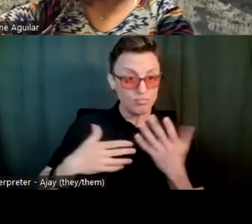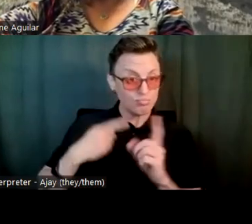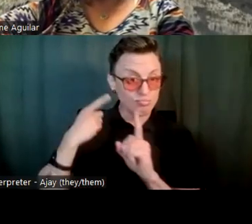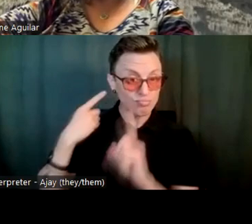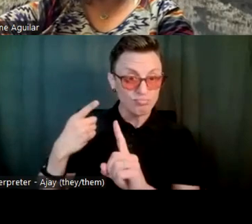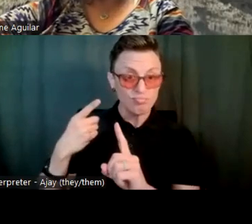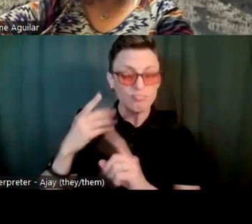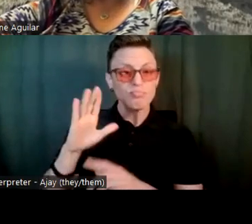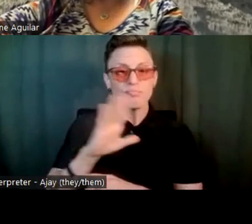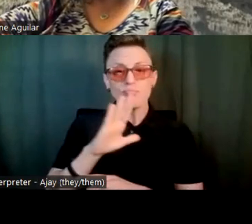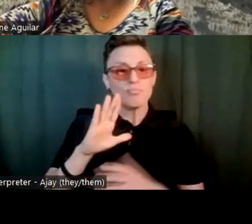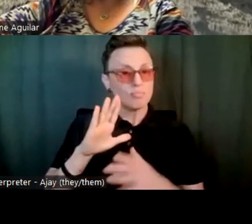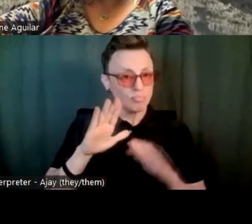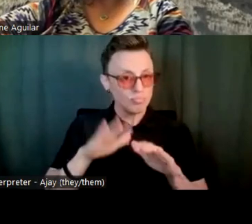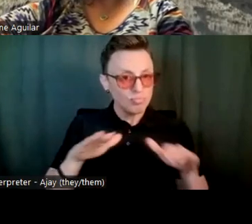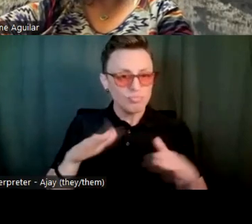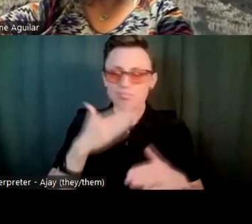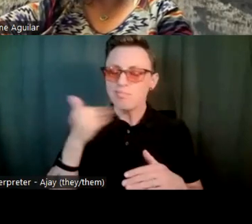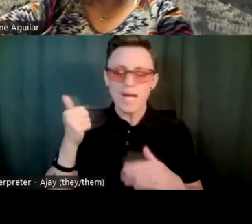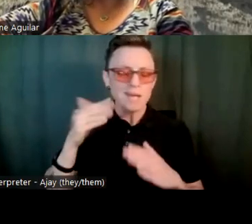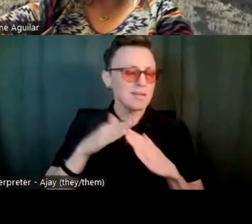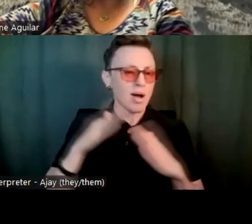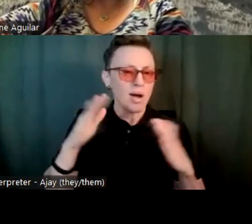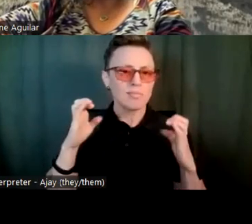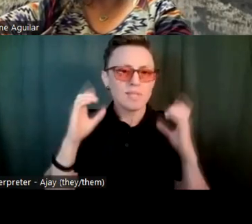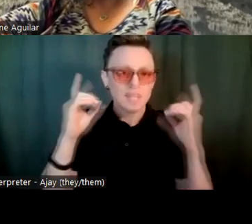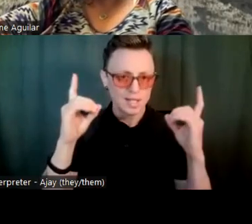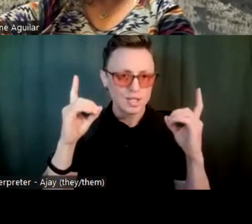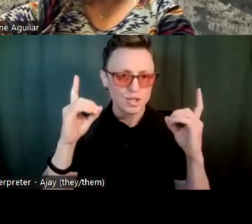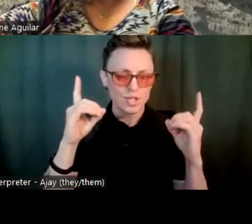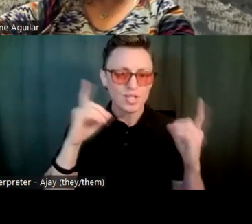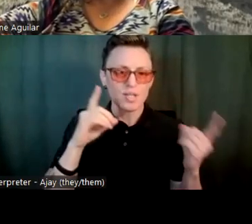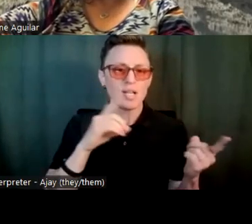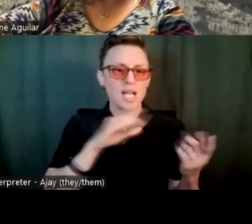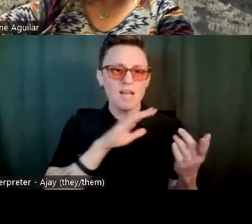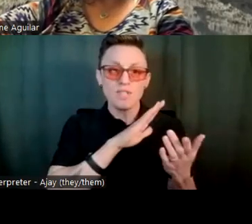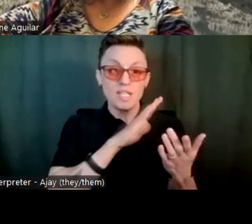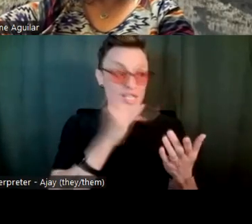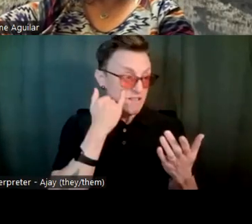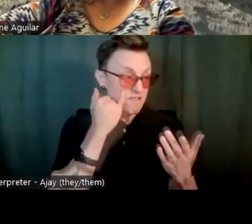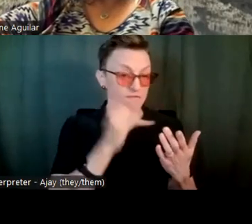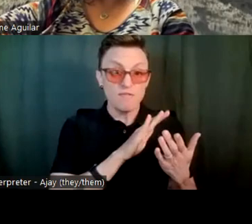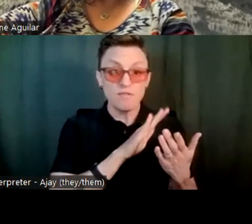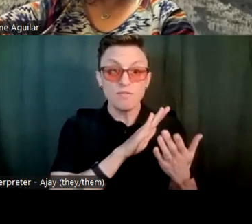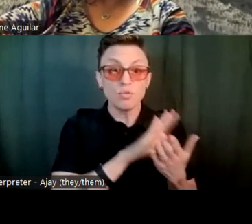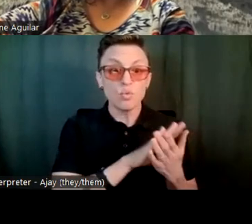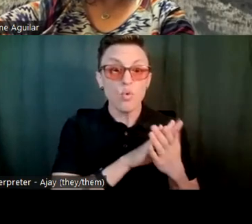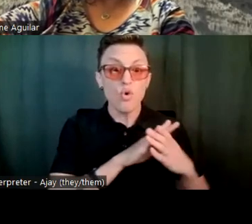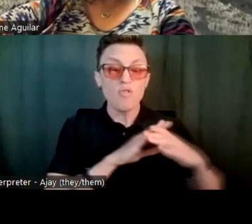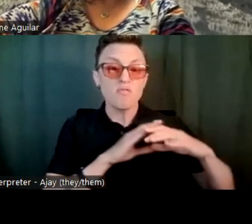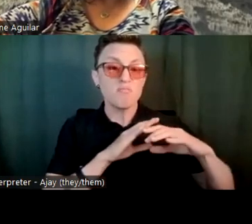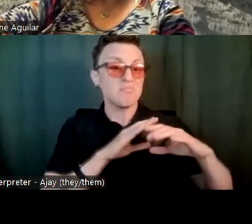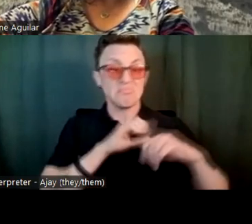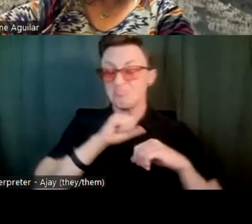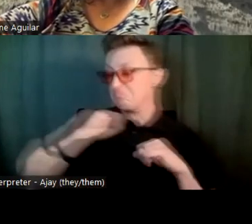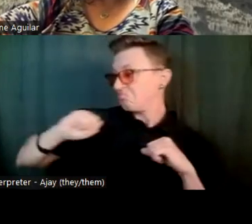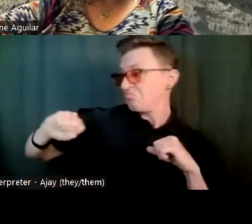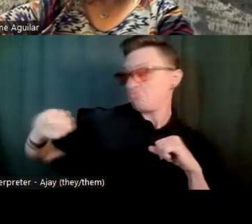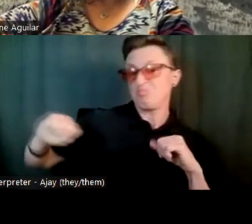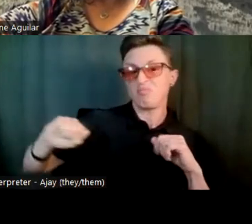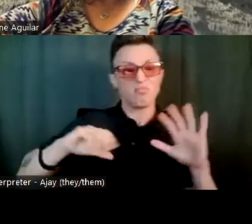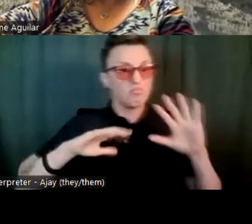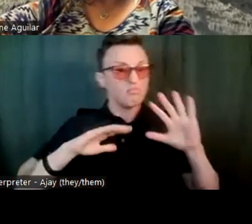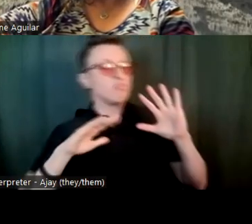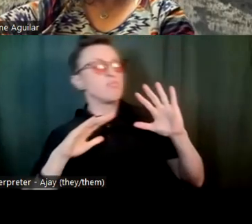best education they can. And if the school is fighting everything, um, it's not going to benefit your child, but definitely